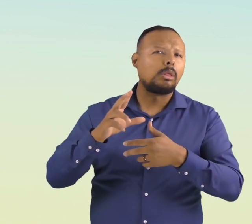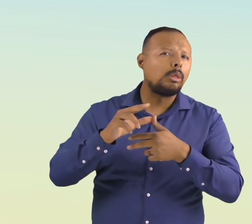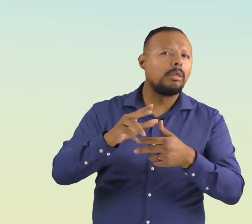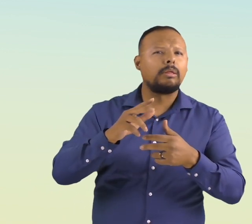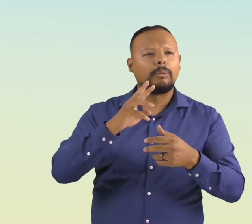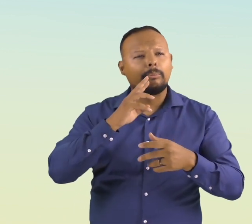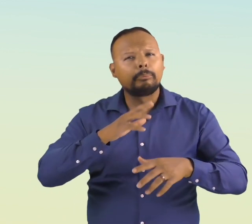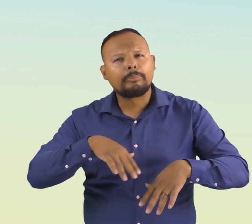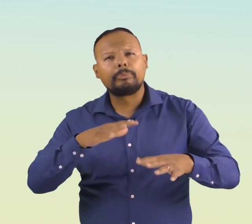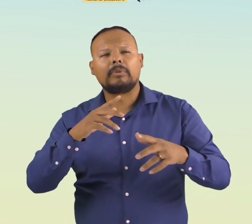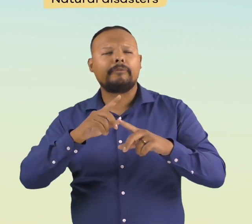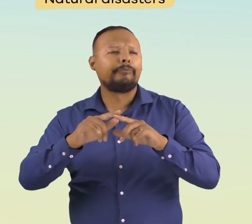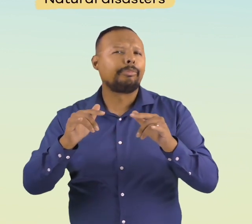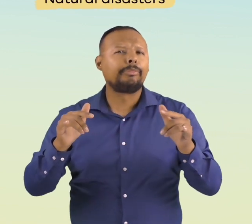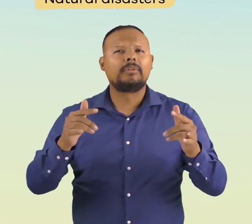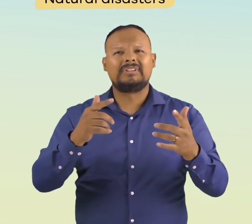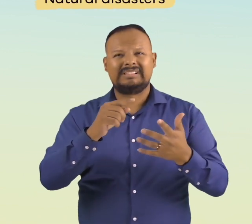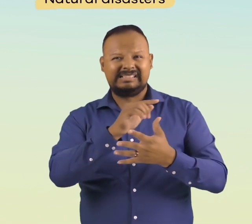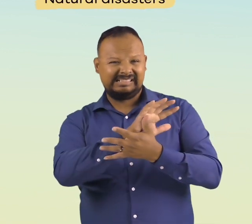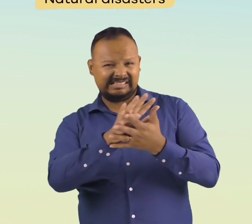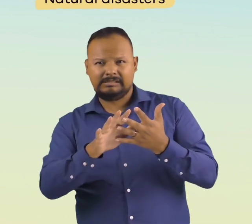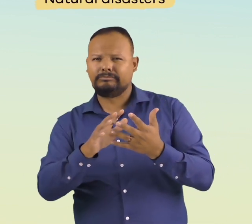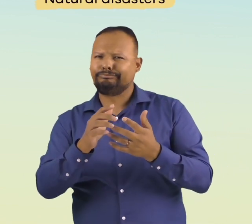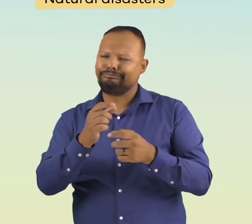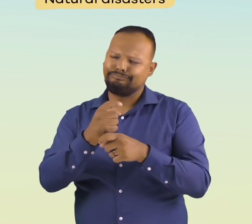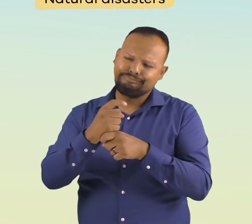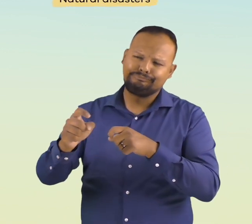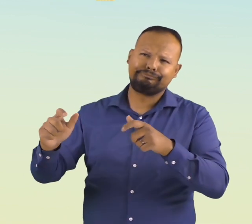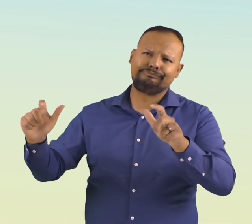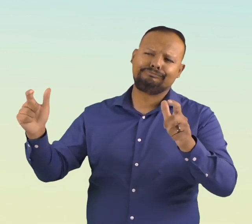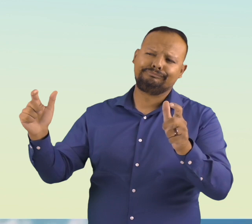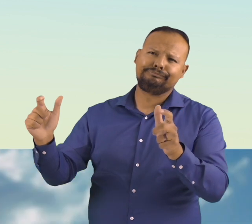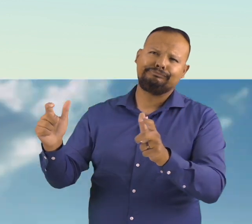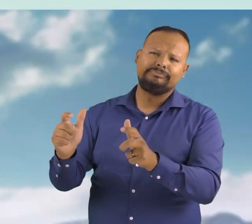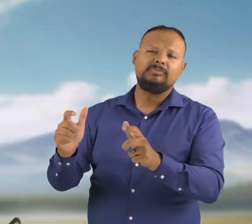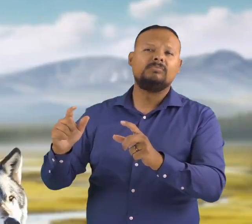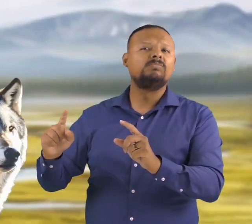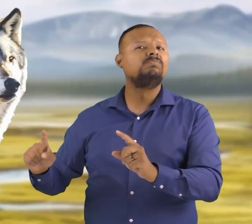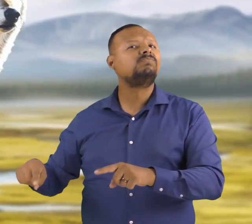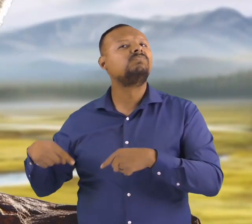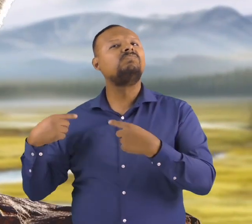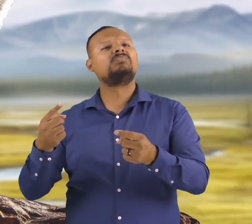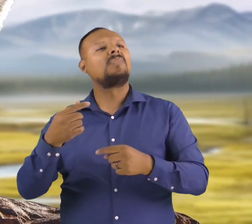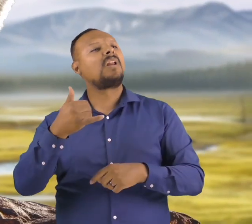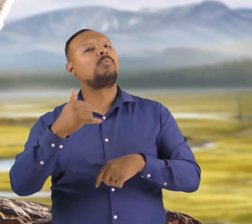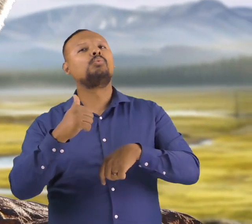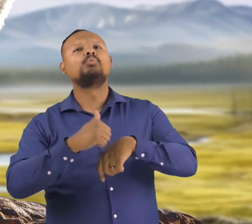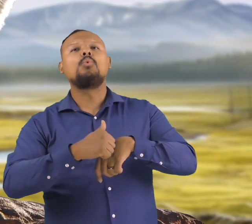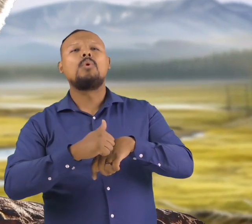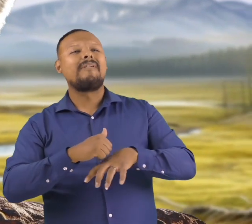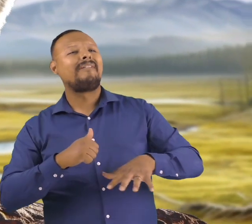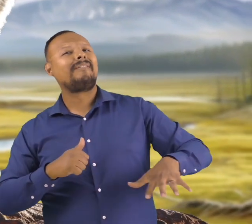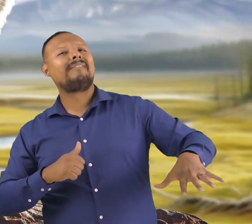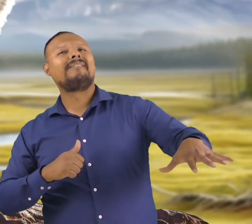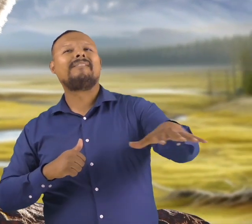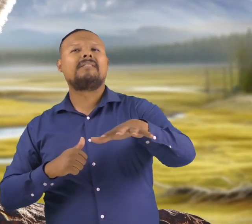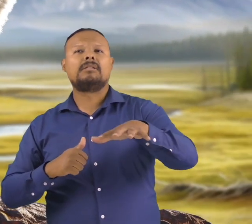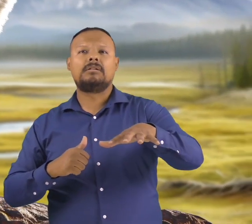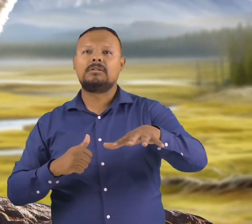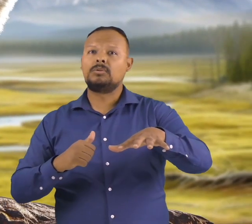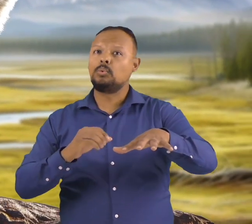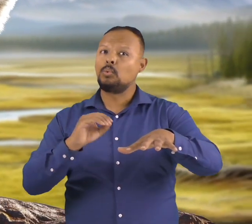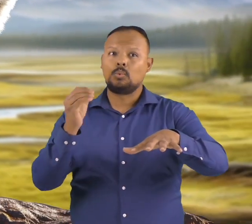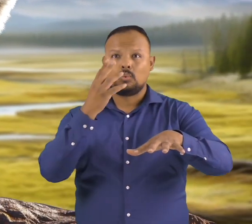industrial growth, and natural disasters. Because of this, recently, wolves were introduced